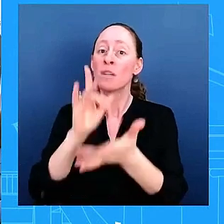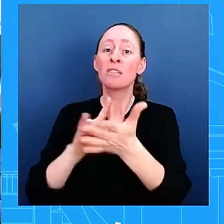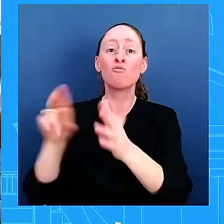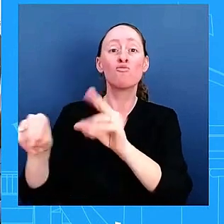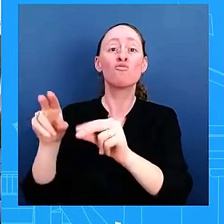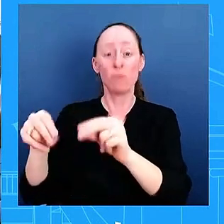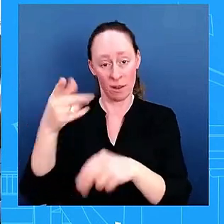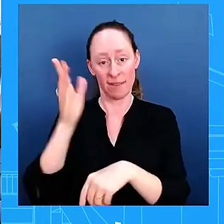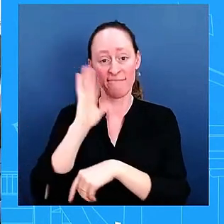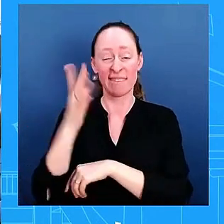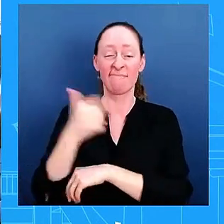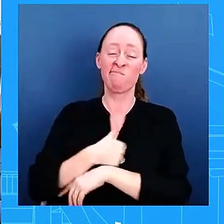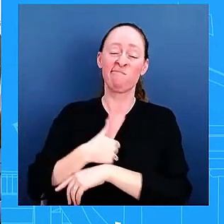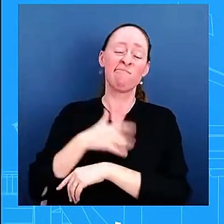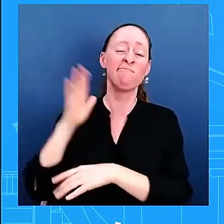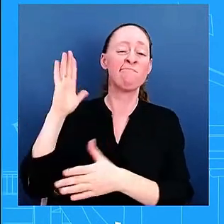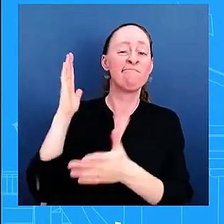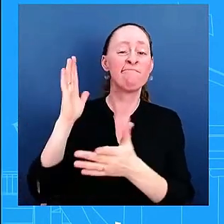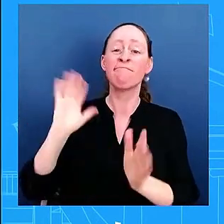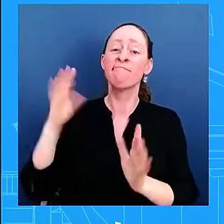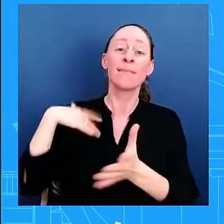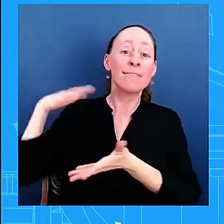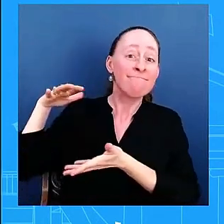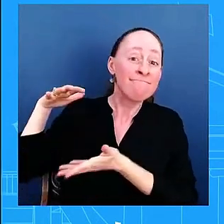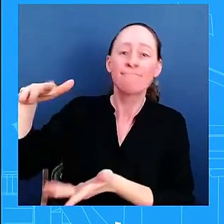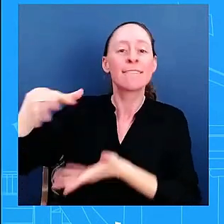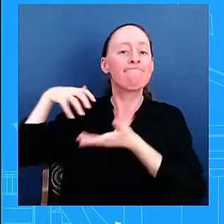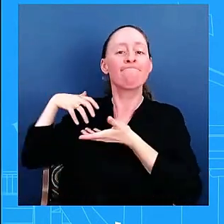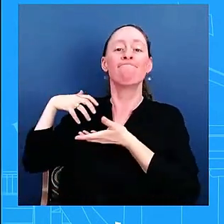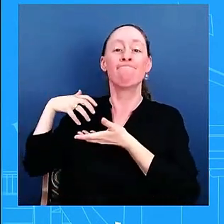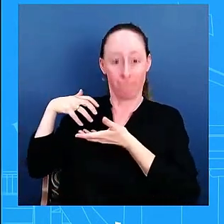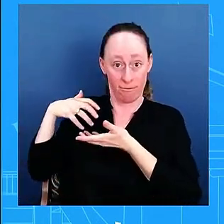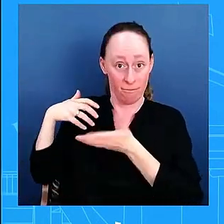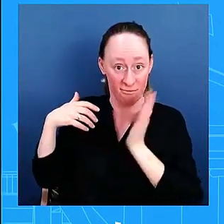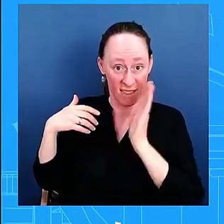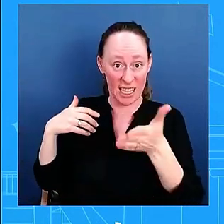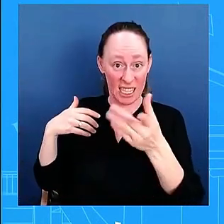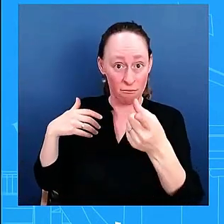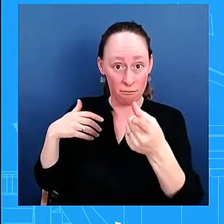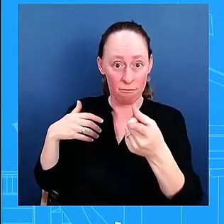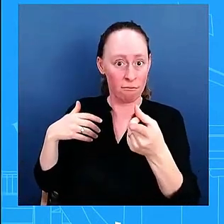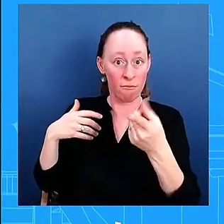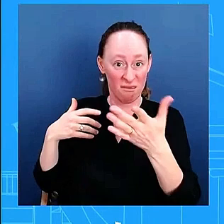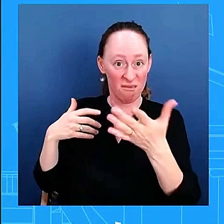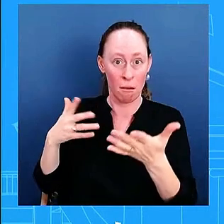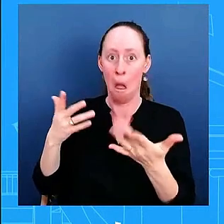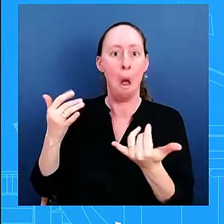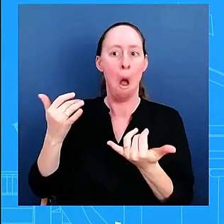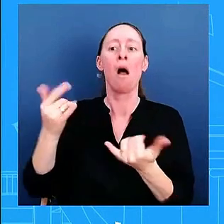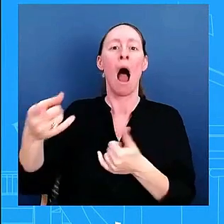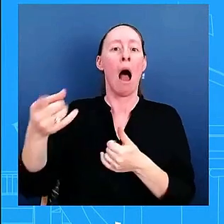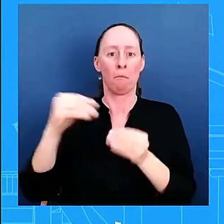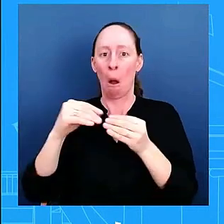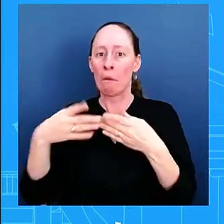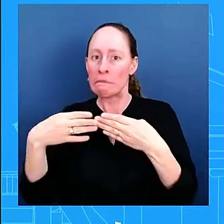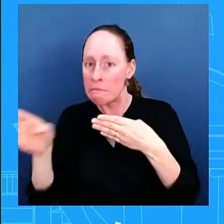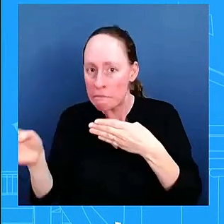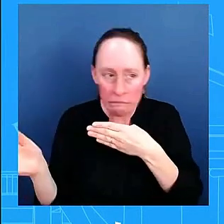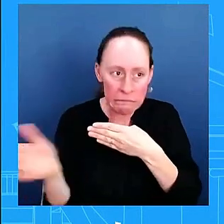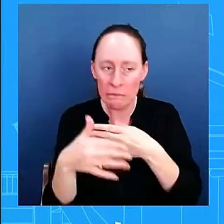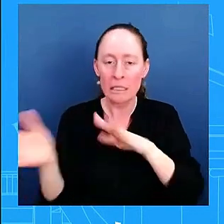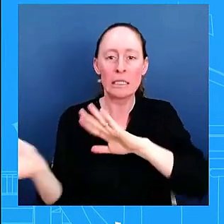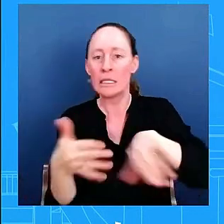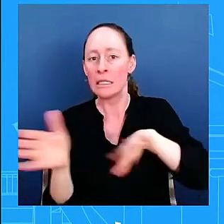in the delivering of neighbors so here's uh what i'll say to that we are working to surge humanitarian assistance into gaza